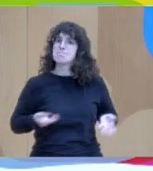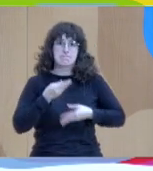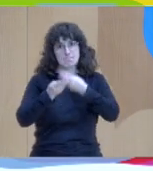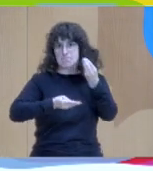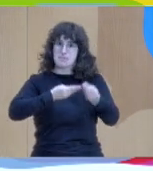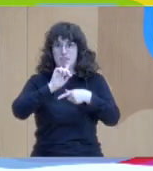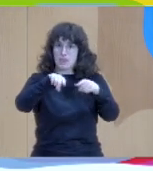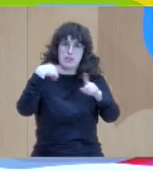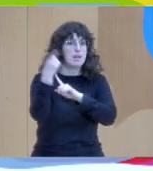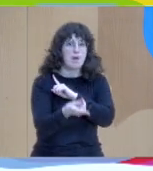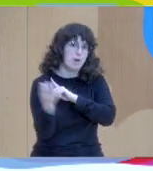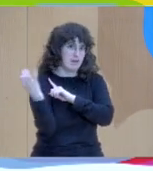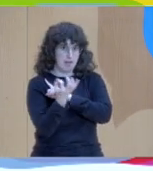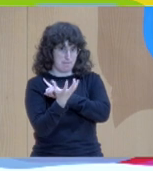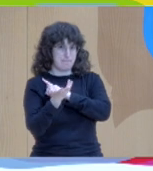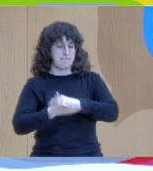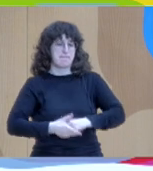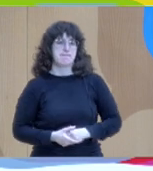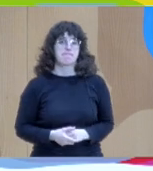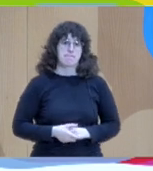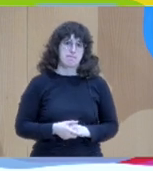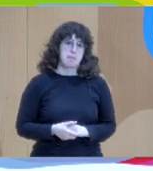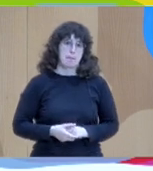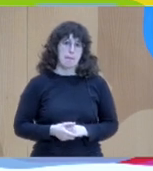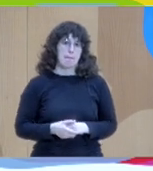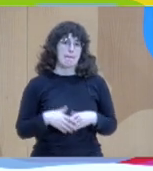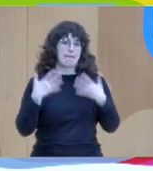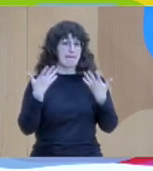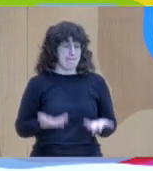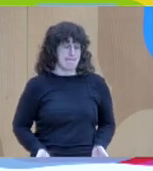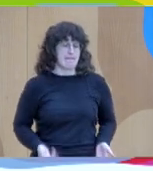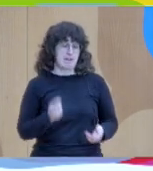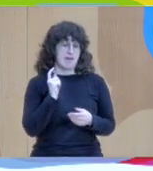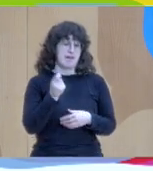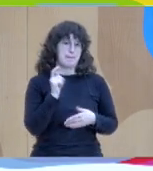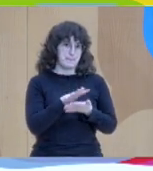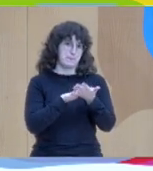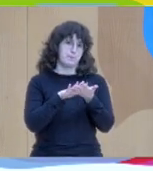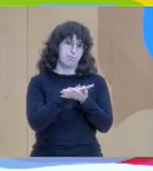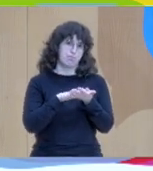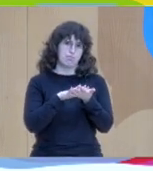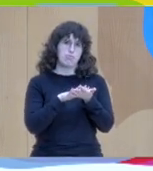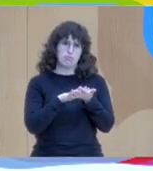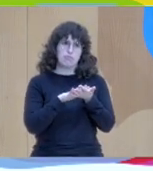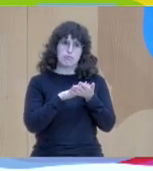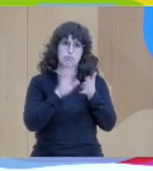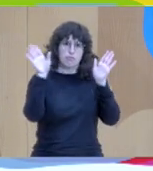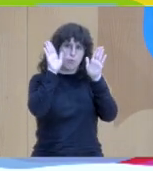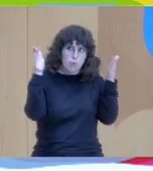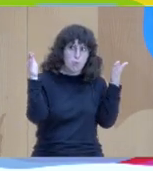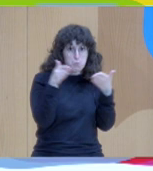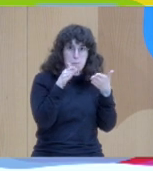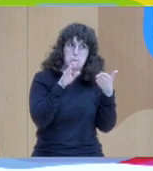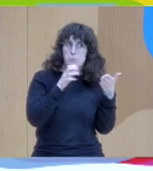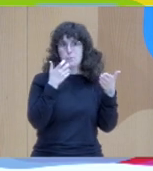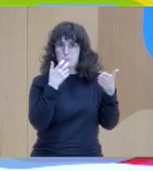and they were very focused, very, very keen on this. But, I got